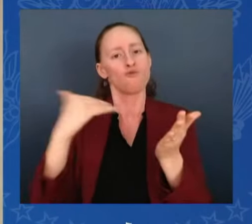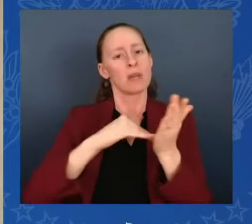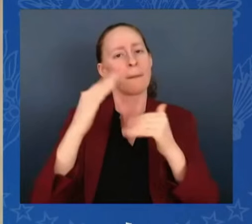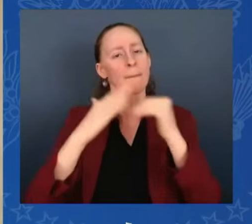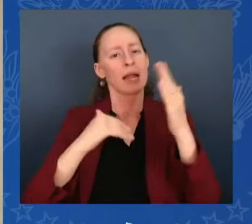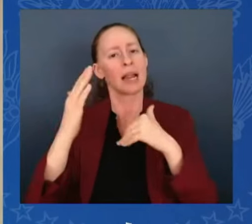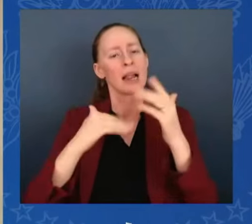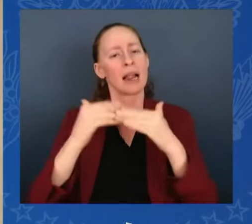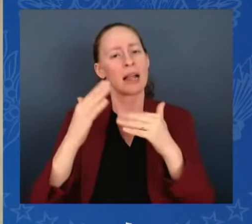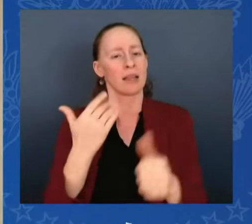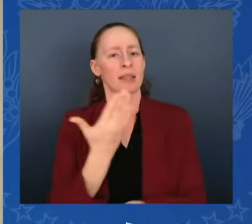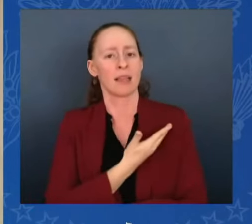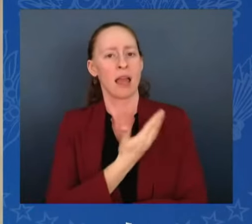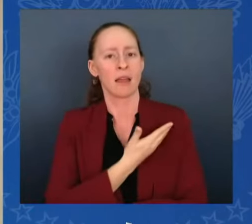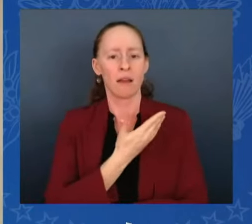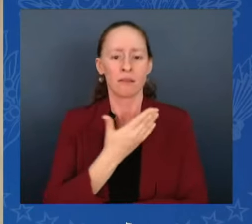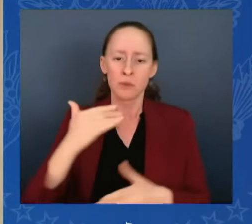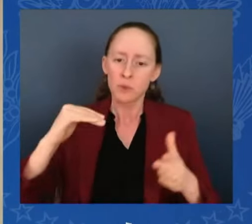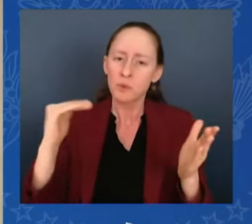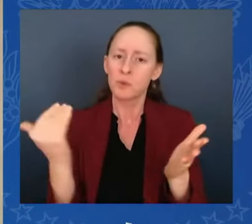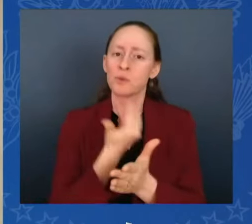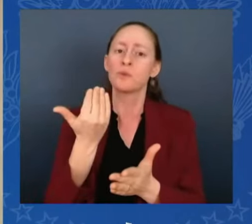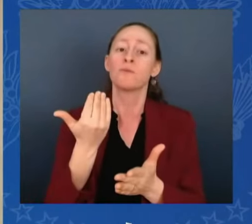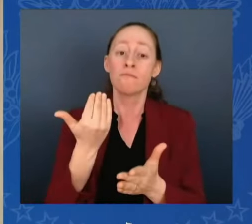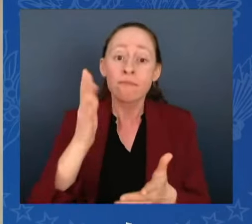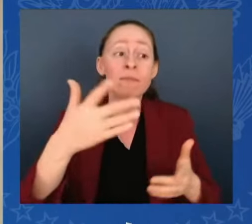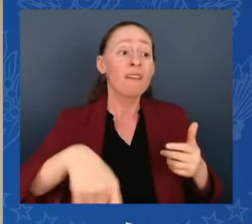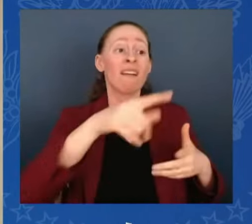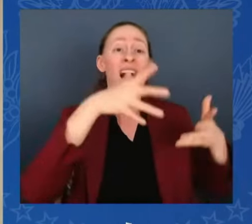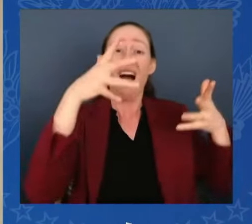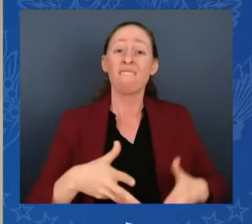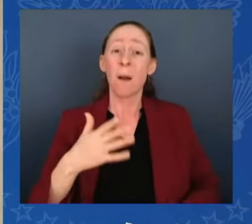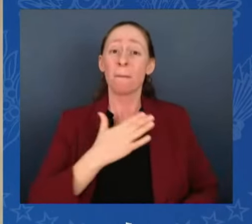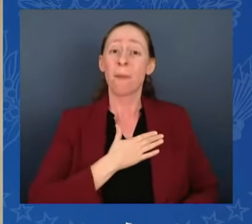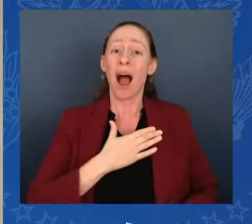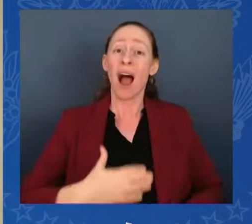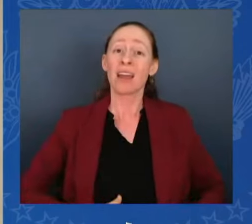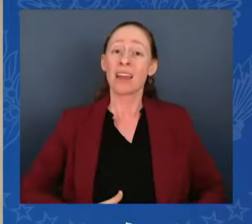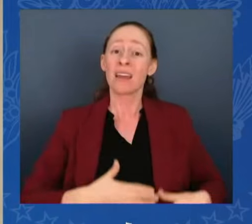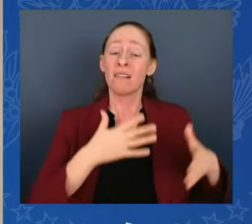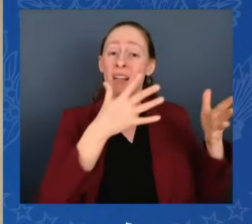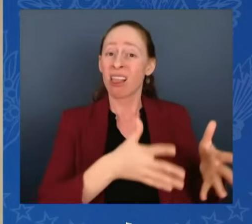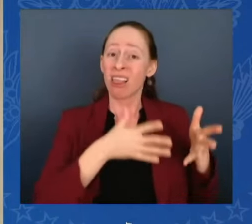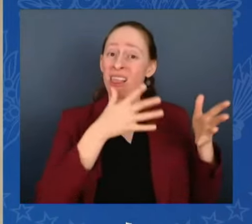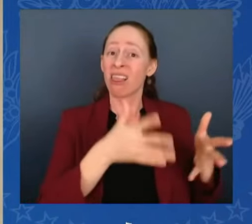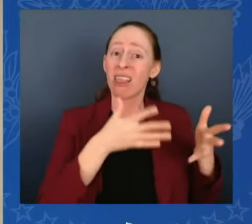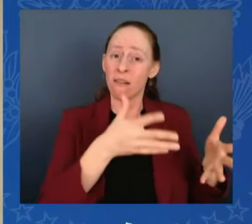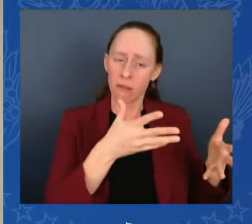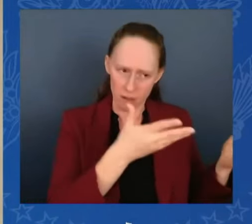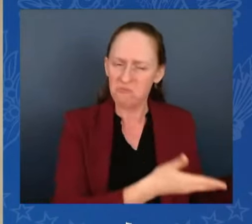hostages who have been killed would be returned to their families. That's the offer that's now on the table.